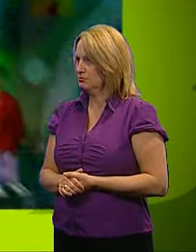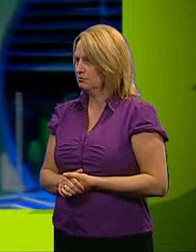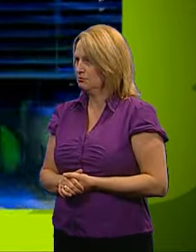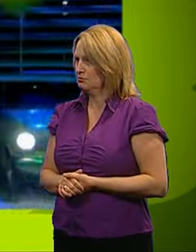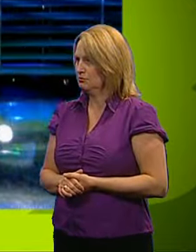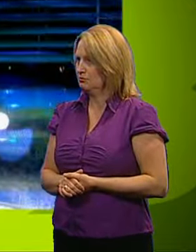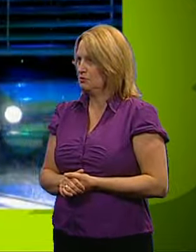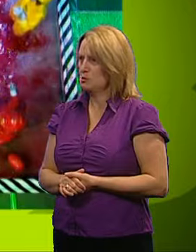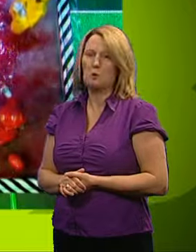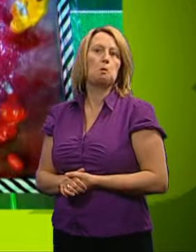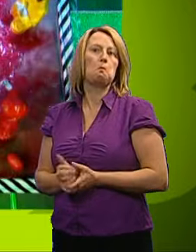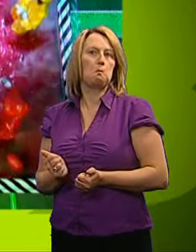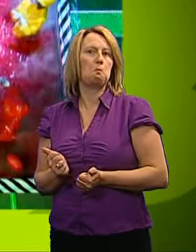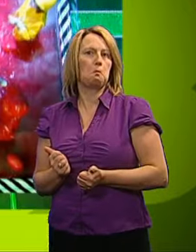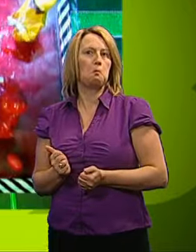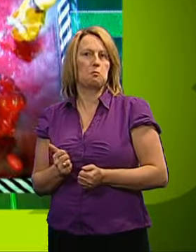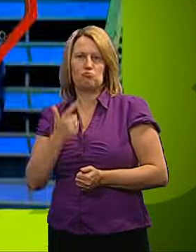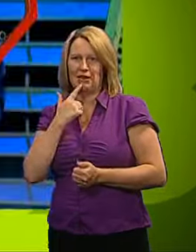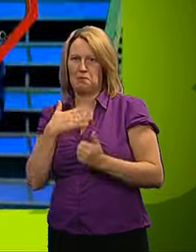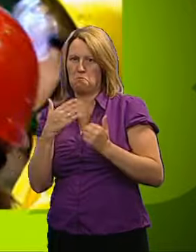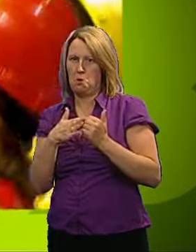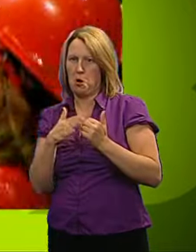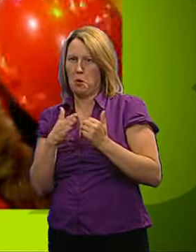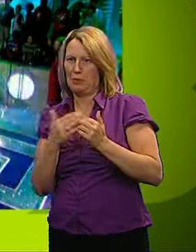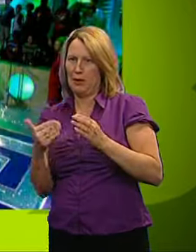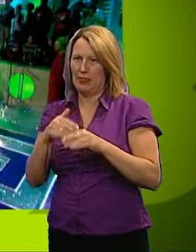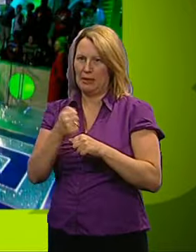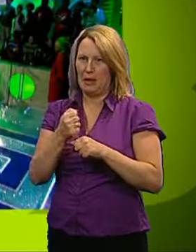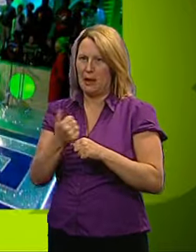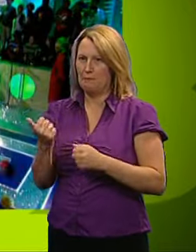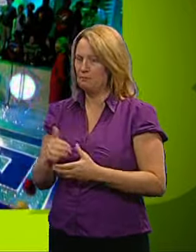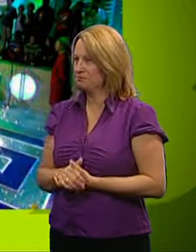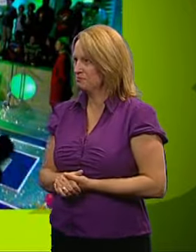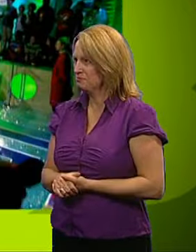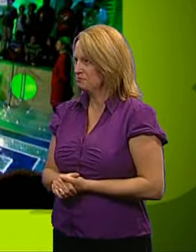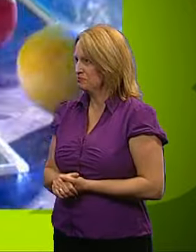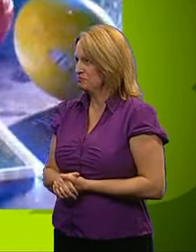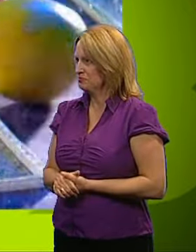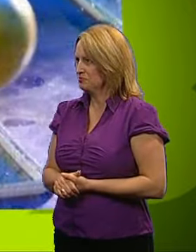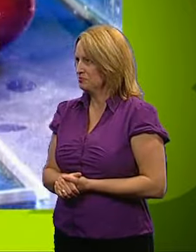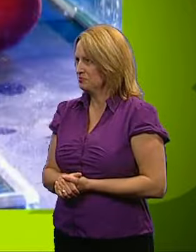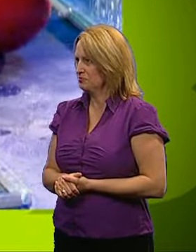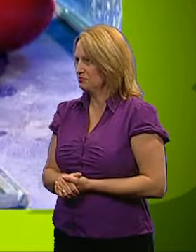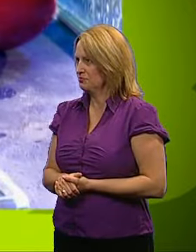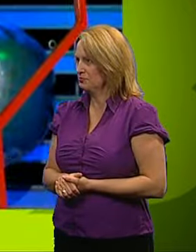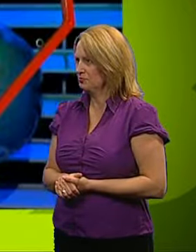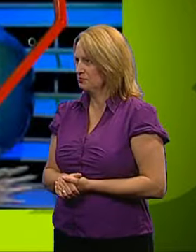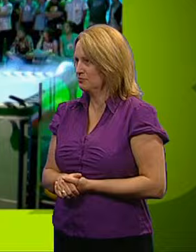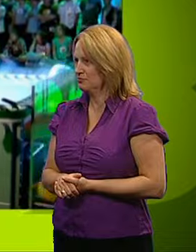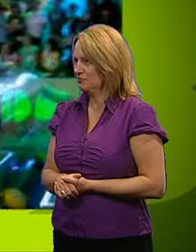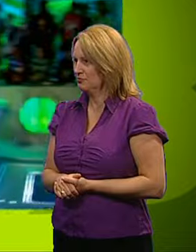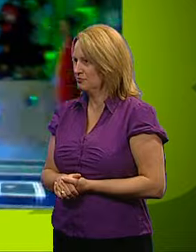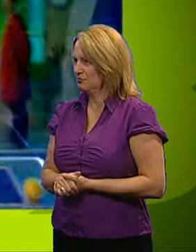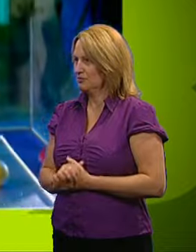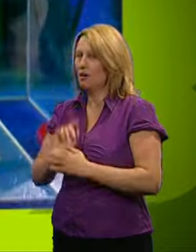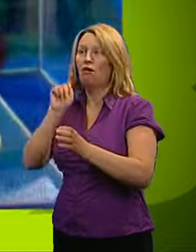Oh, but a great block from Izzy. The Reds need more of that if they want to get back in this game. And finally, the Reds get their first